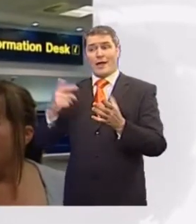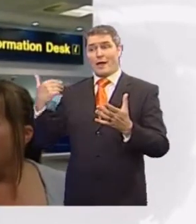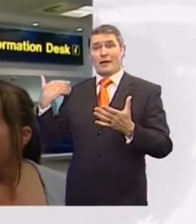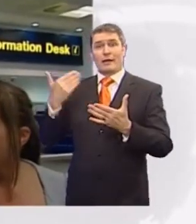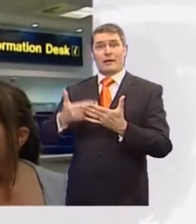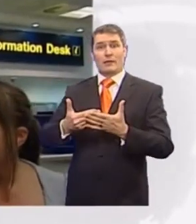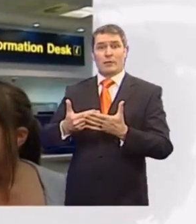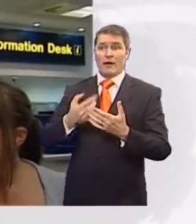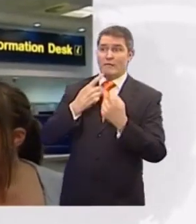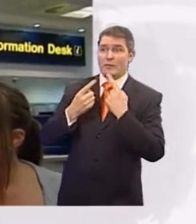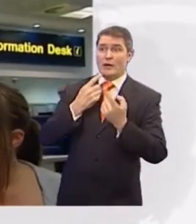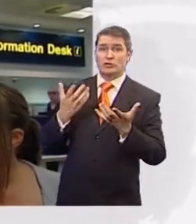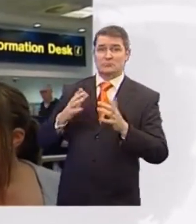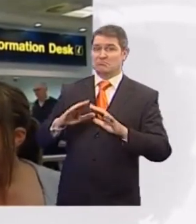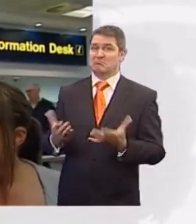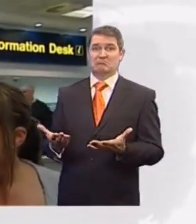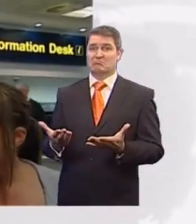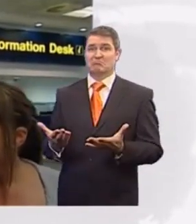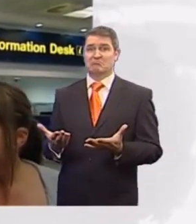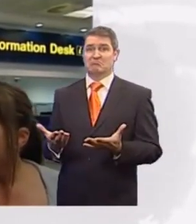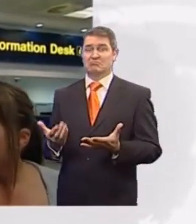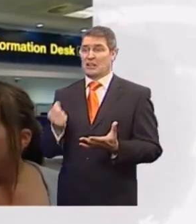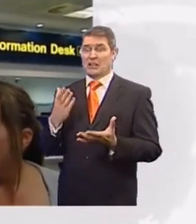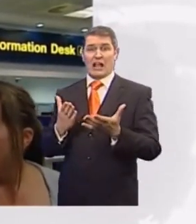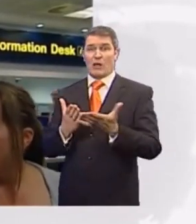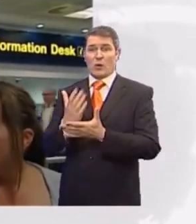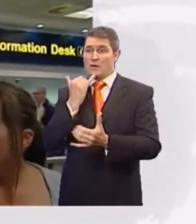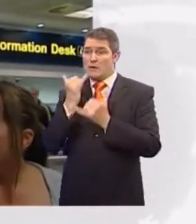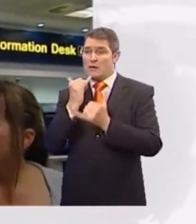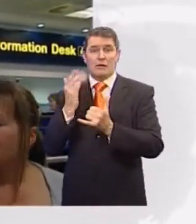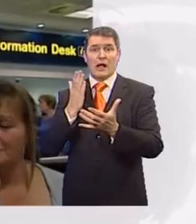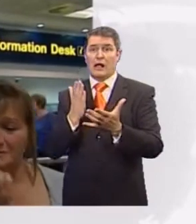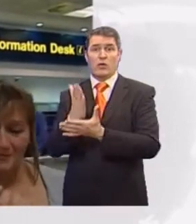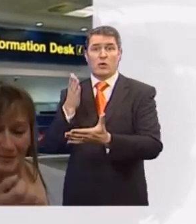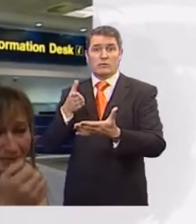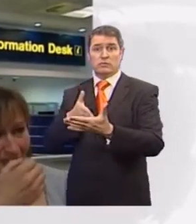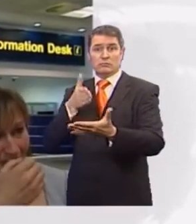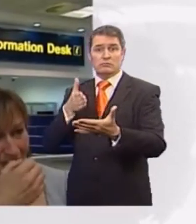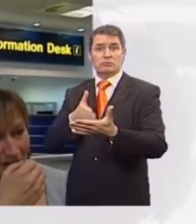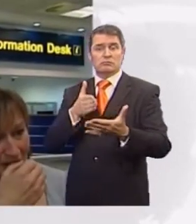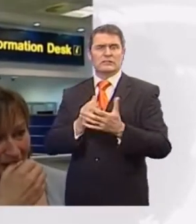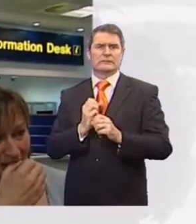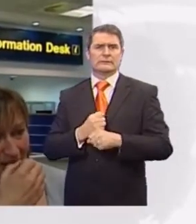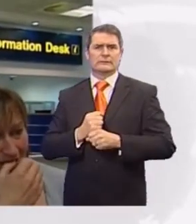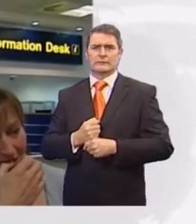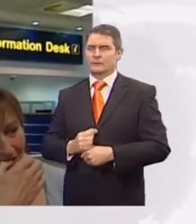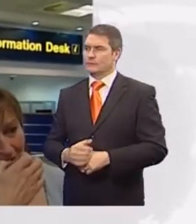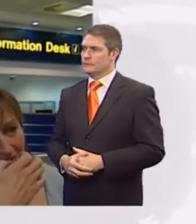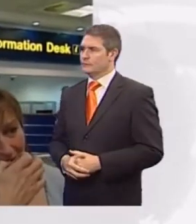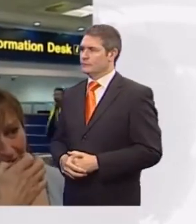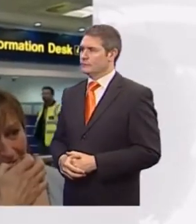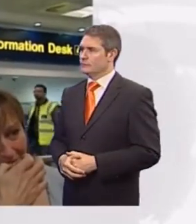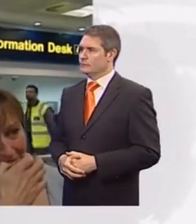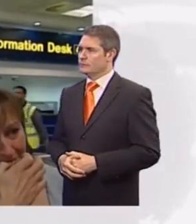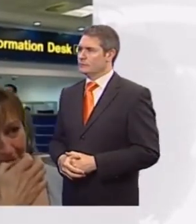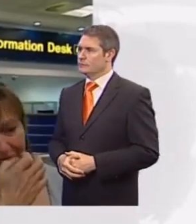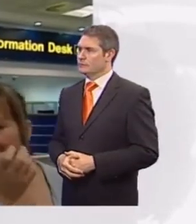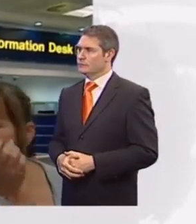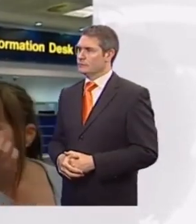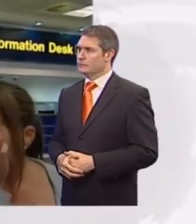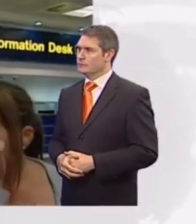and no information, not lines, what you can't get through to and just you can't get any answers off anyone and